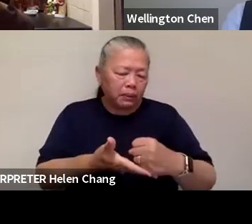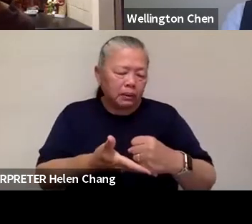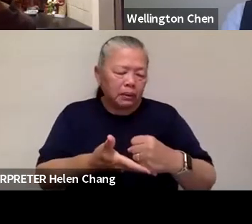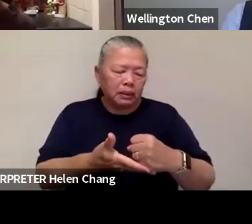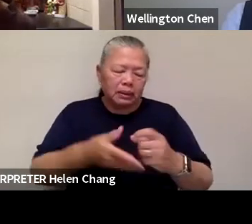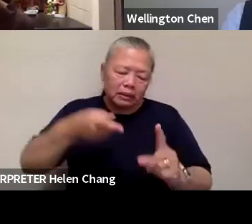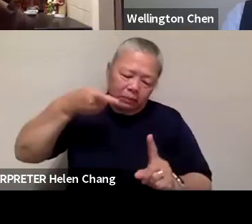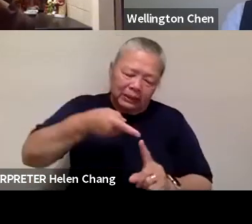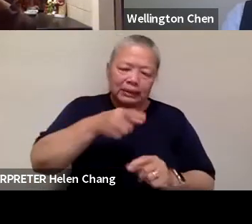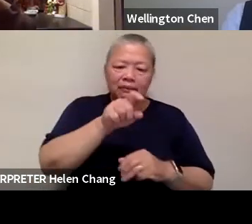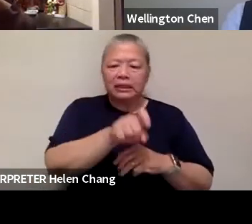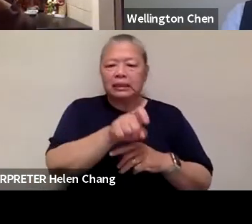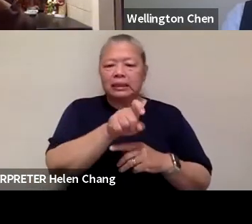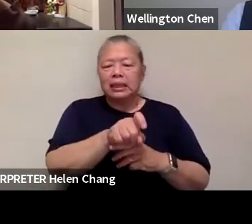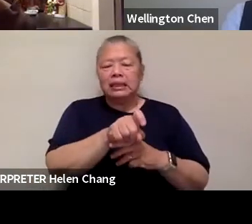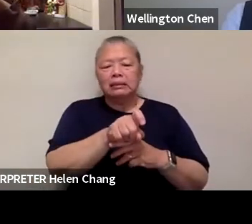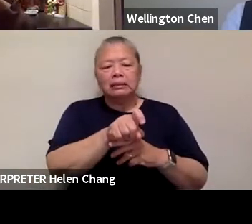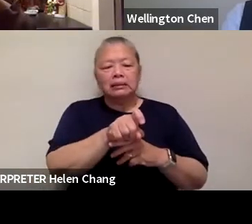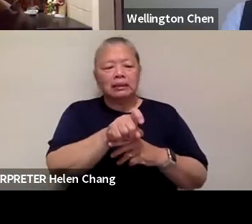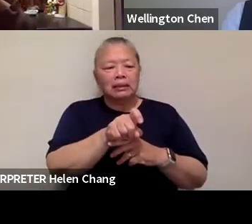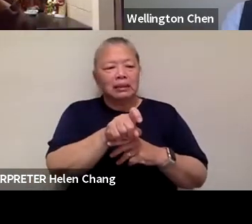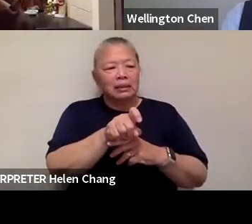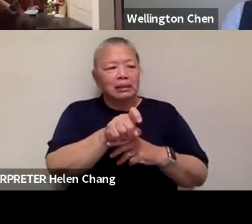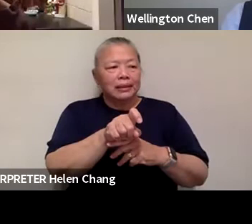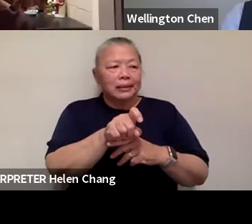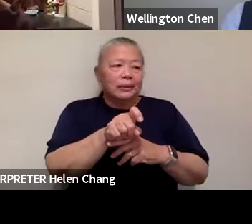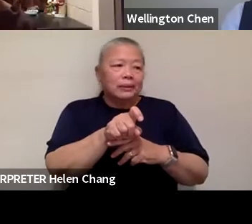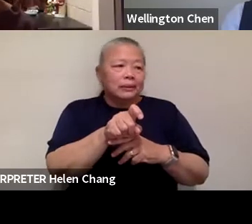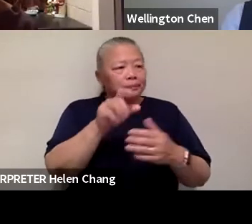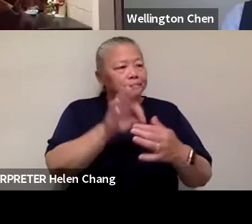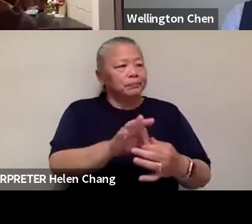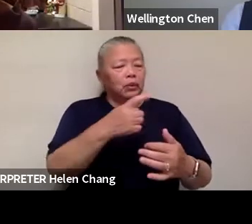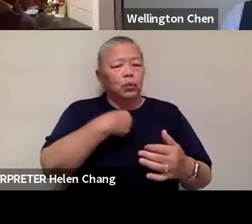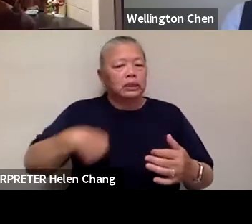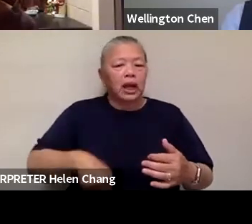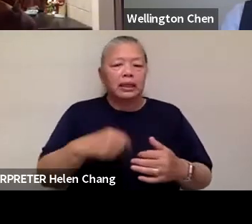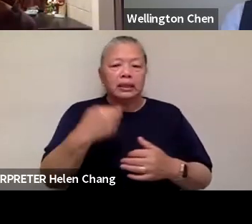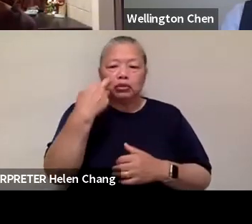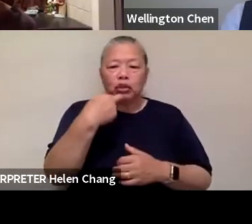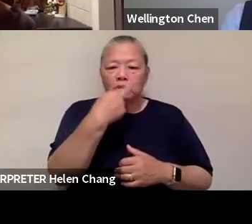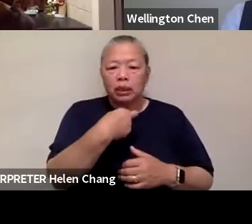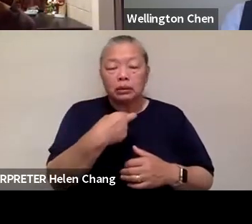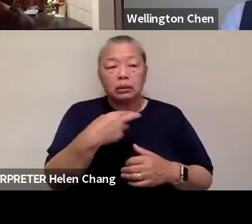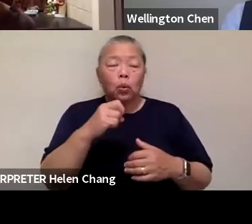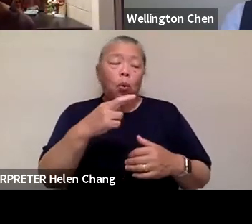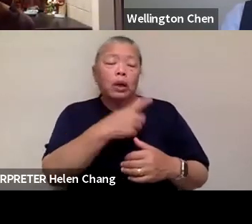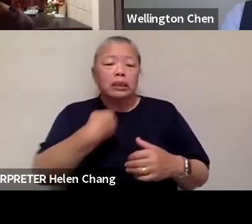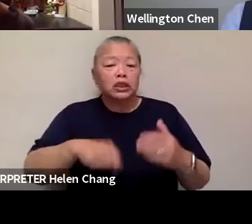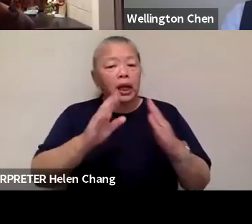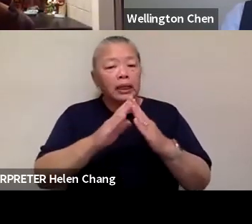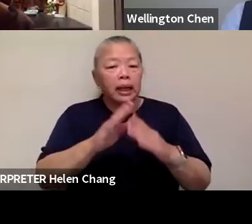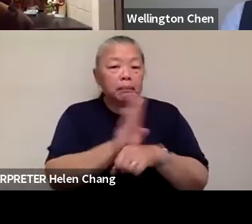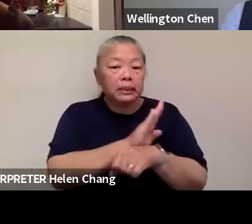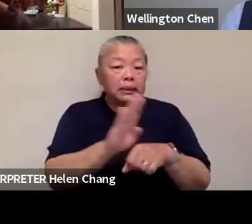Chinese restaurants here or even just businesses in Chinatown that have been affected.